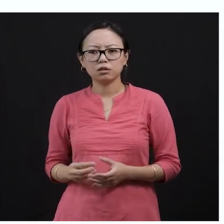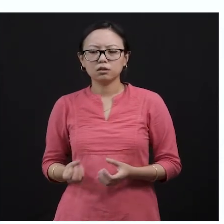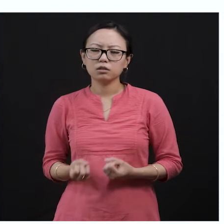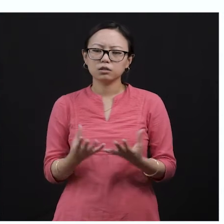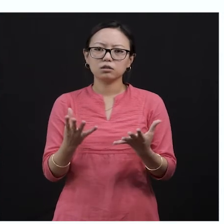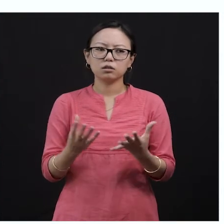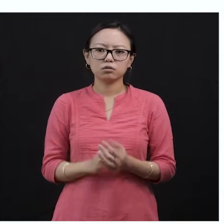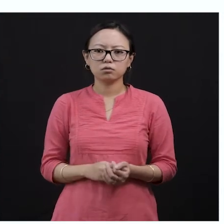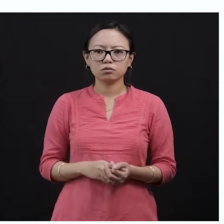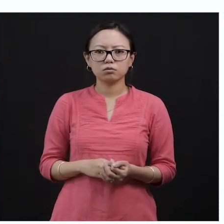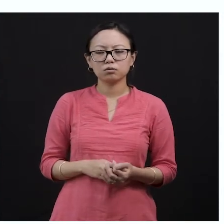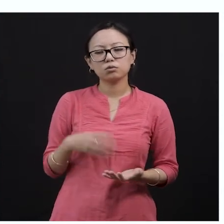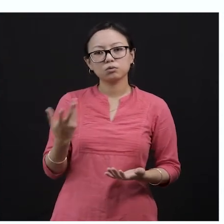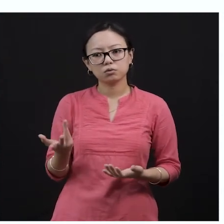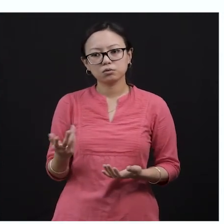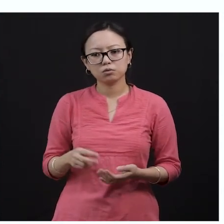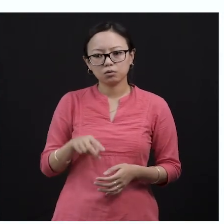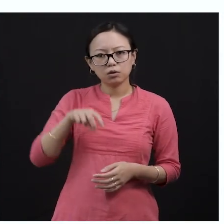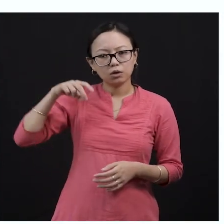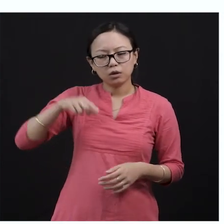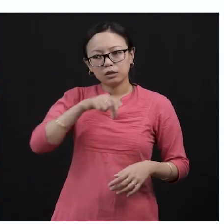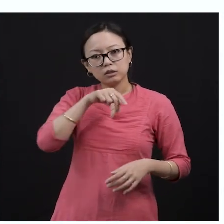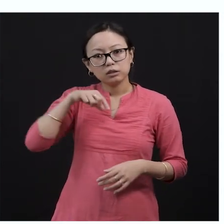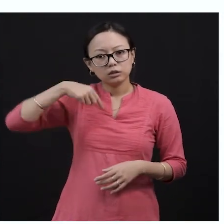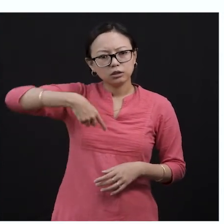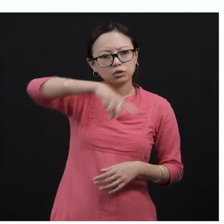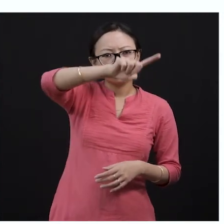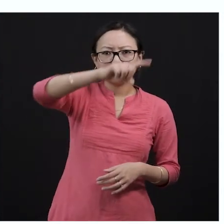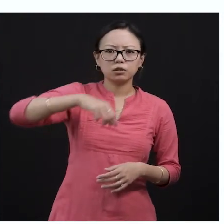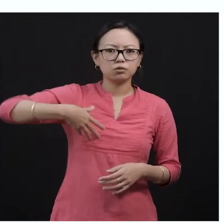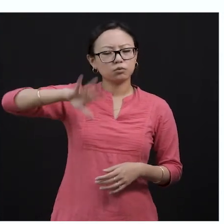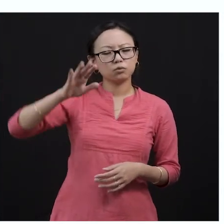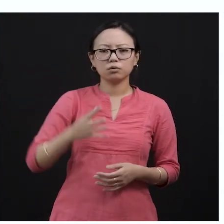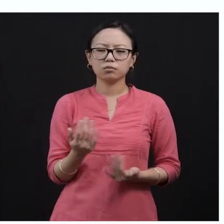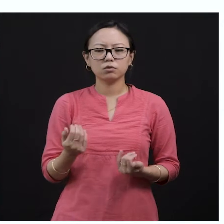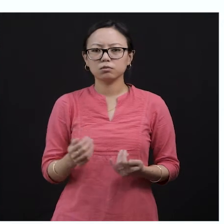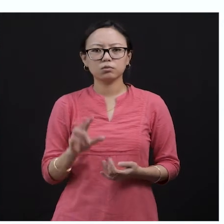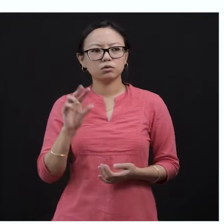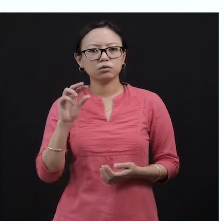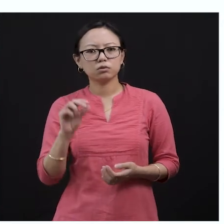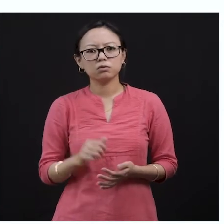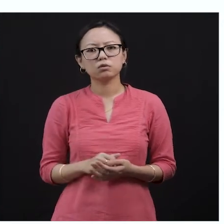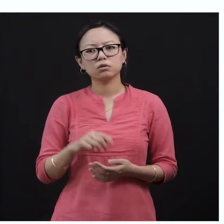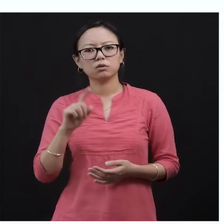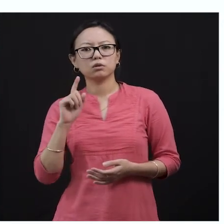There will be some twisting passages among the trees, and even on the tree, when he is already there, there will be some twisting passages.